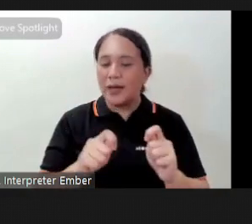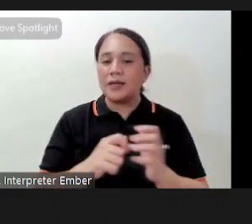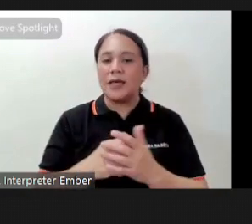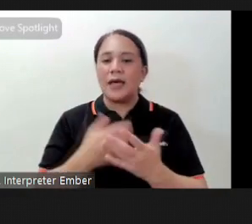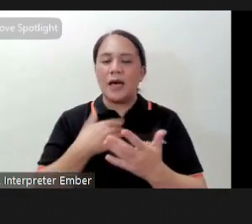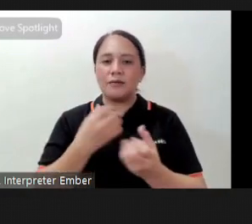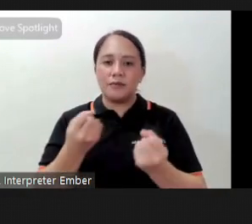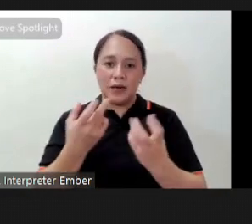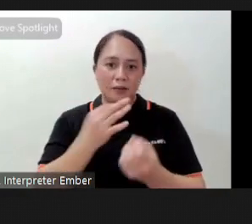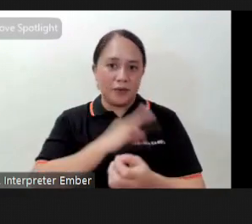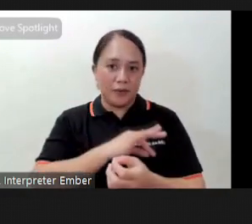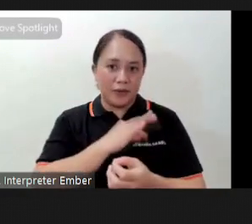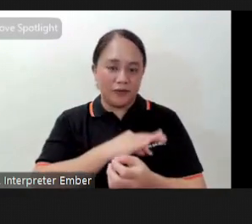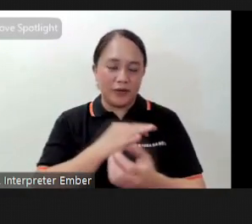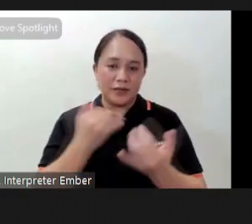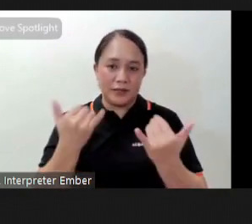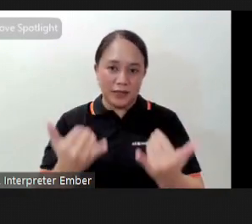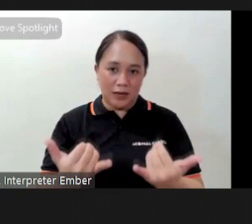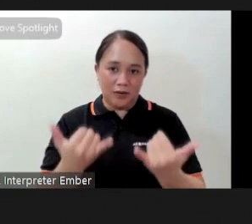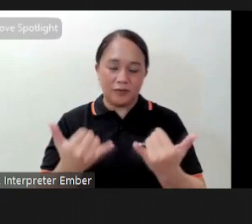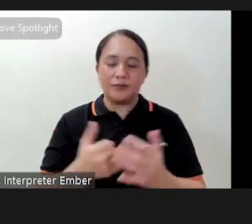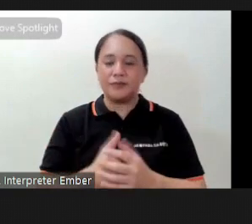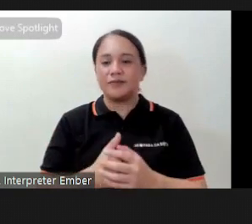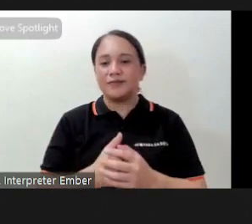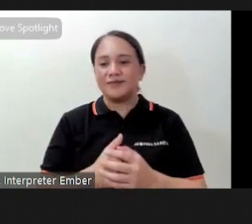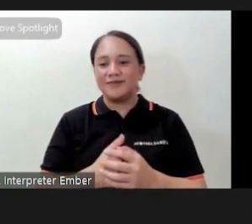the many benefits this practice has to offer